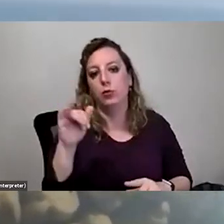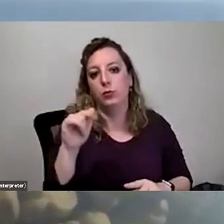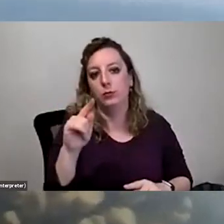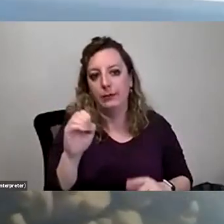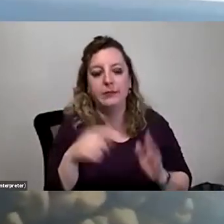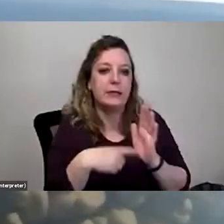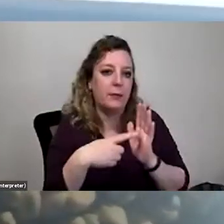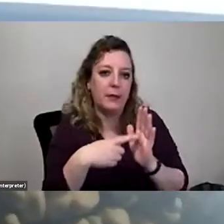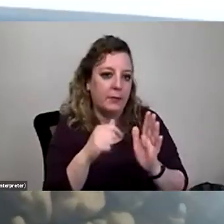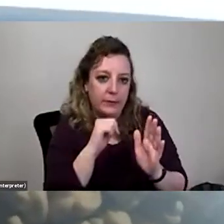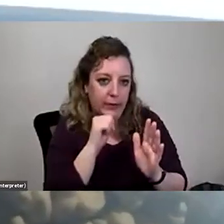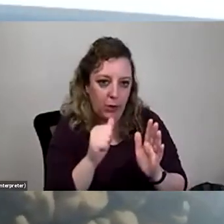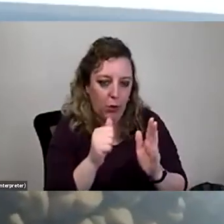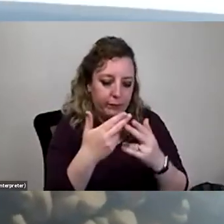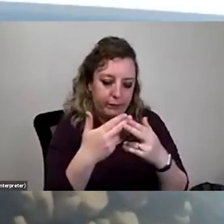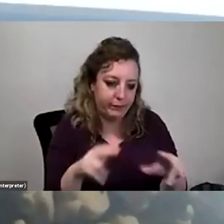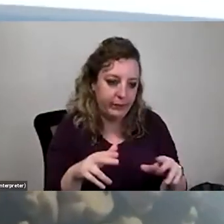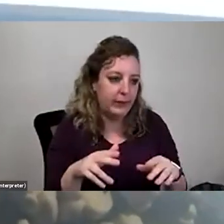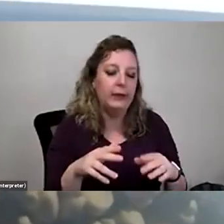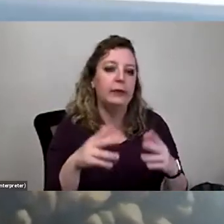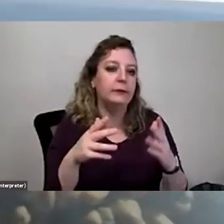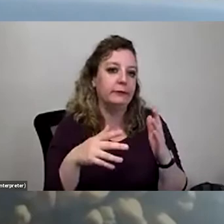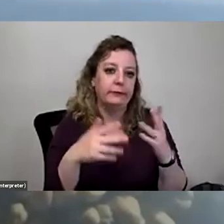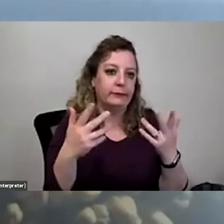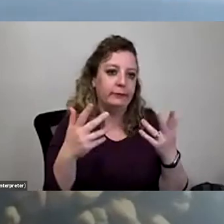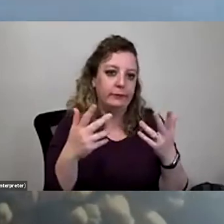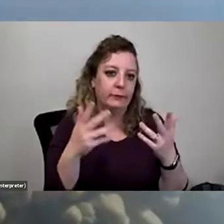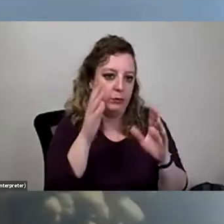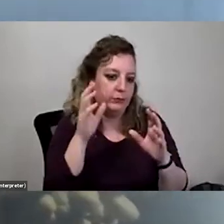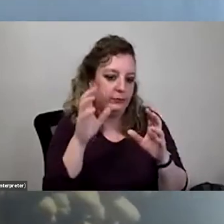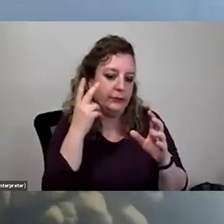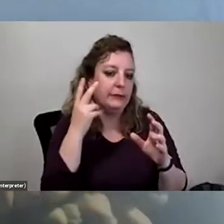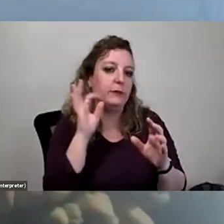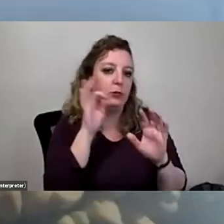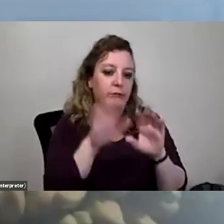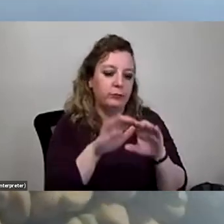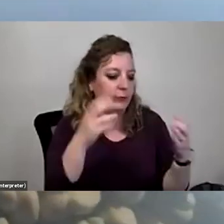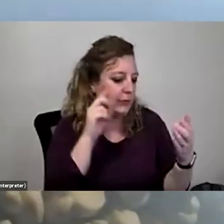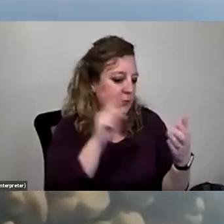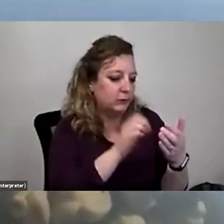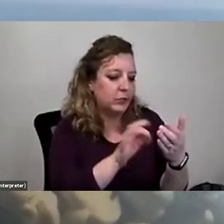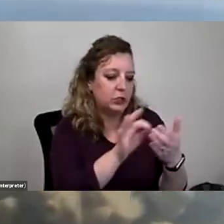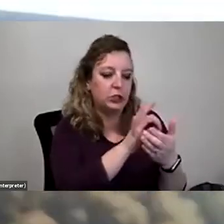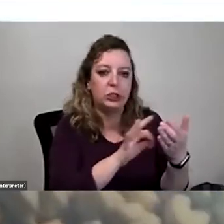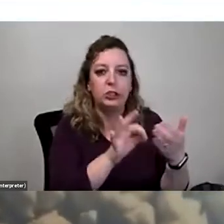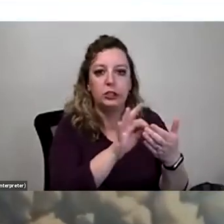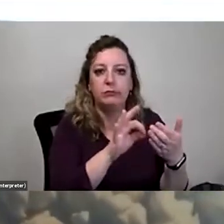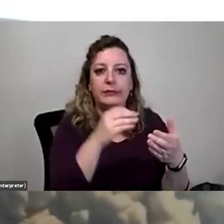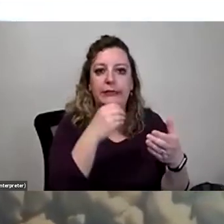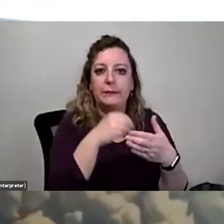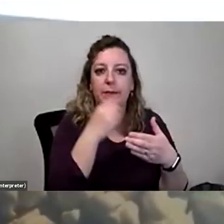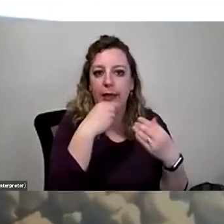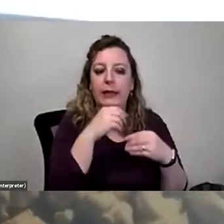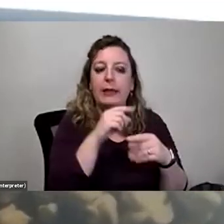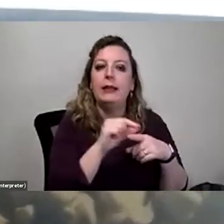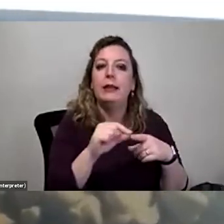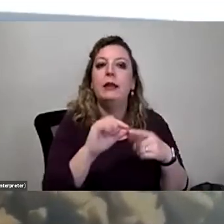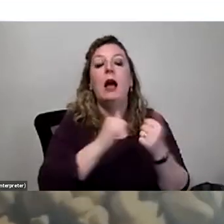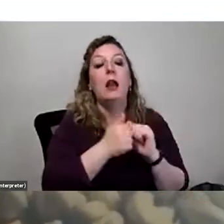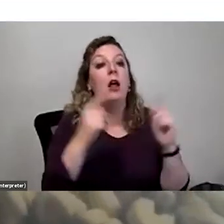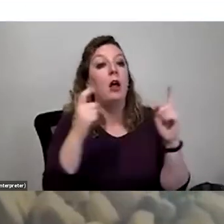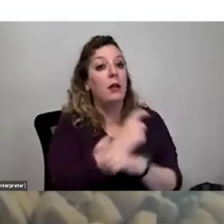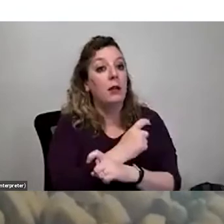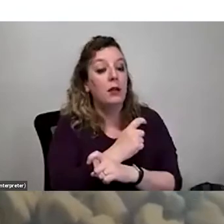hatch. So there's plenty of Joshua tree seeds in a fruit. Sometimes if you smash them open, you'll see the little larva in there. They're just chomping away at the seeds. So that's another complication. You know,